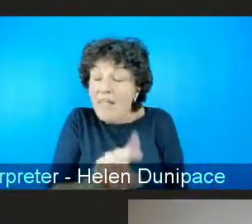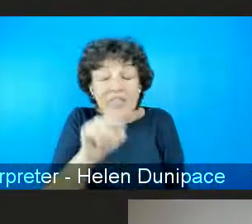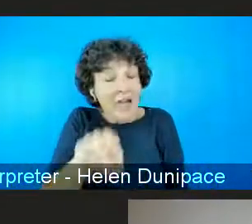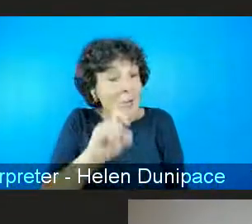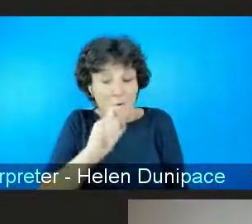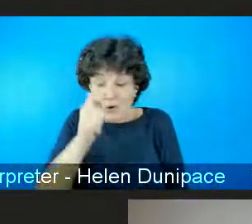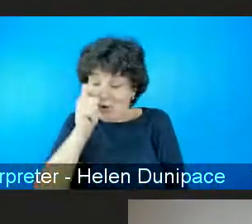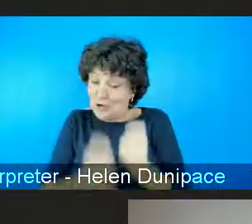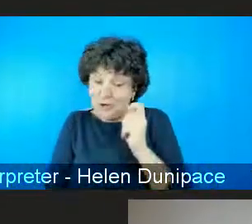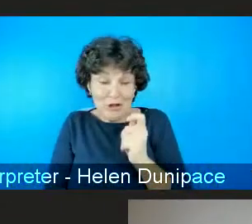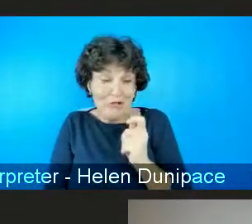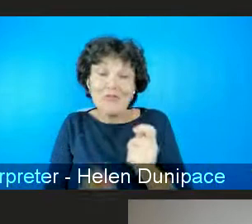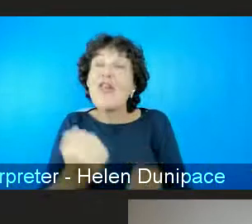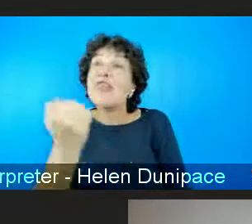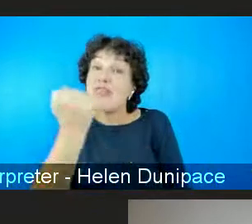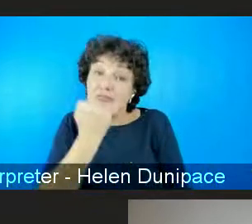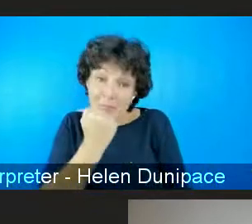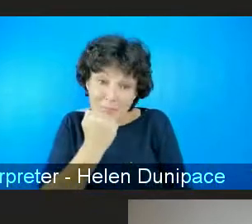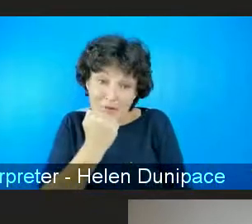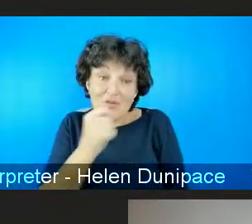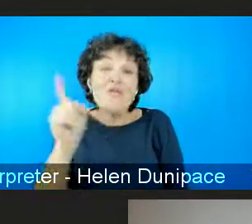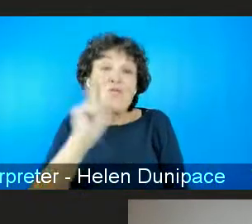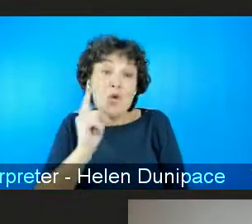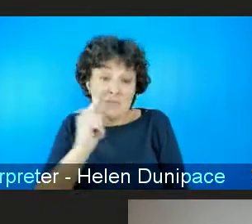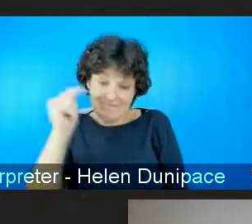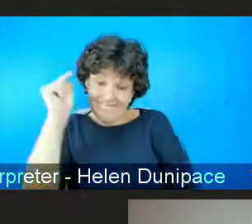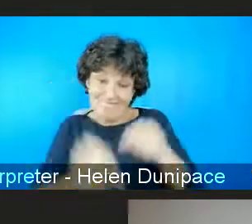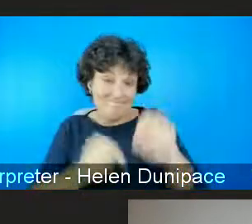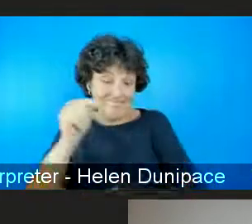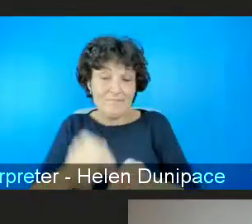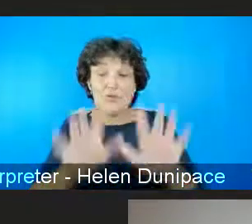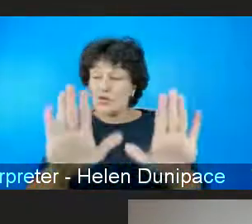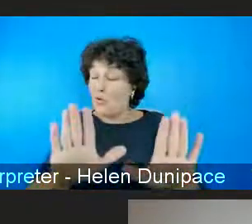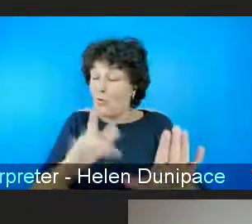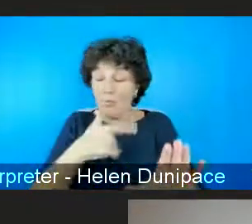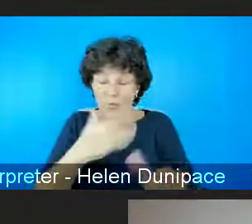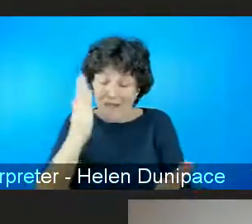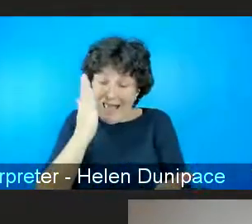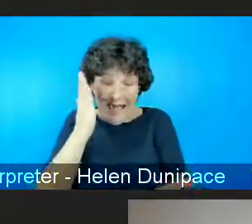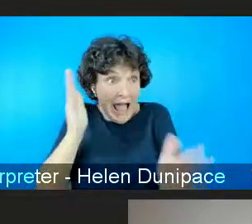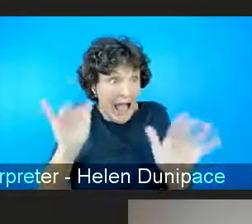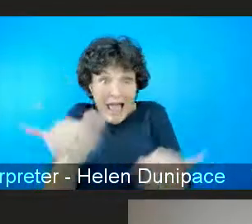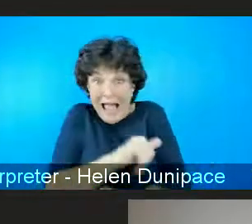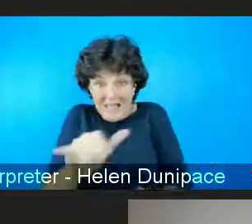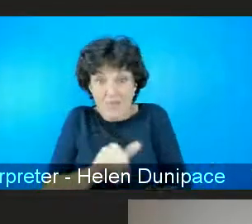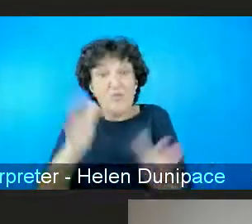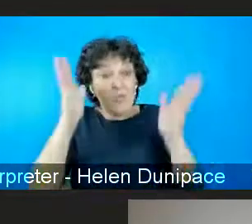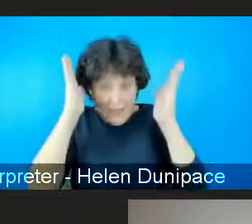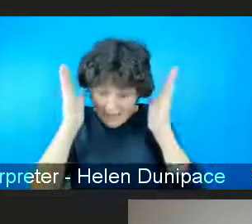prevalence of violence against women. So, we, we have to either, we have to start walking the walk.